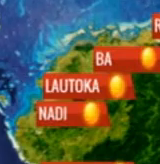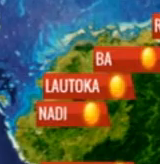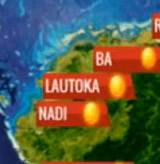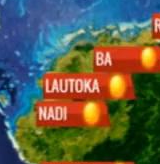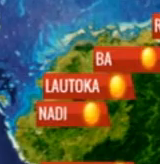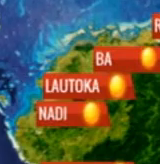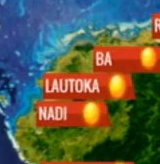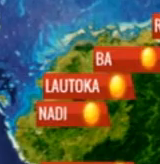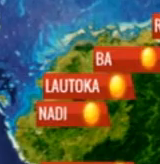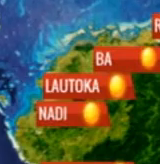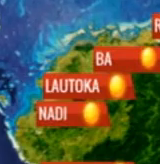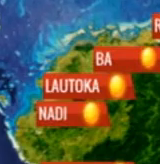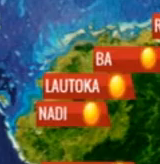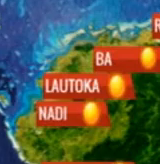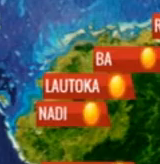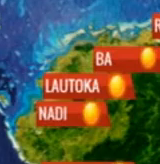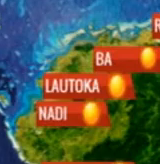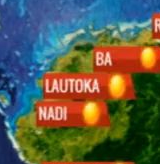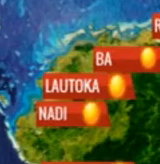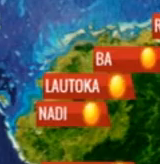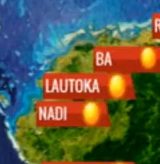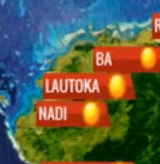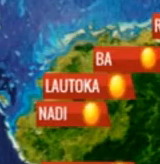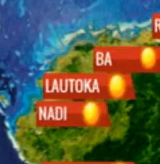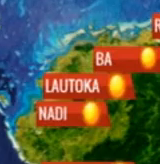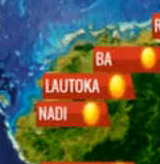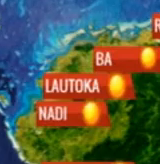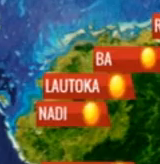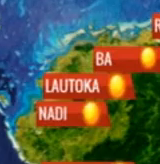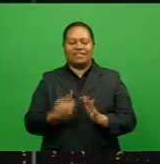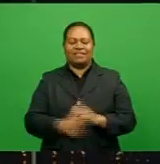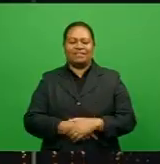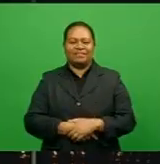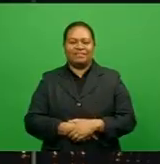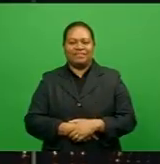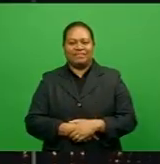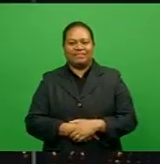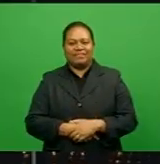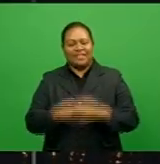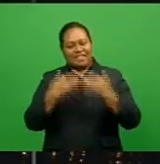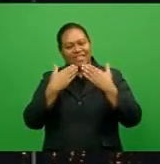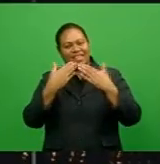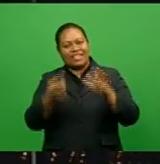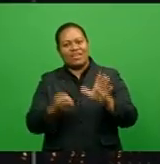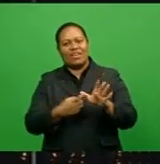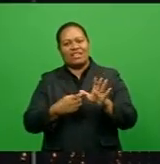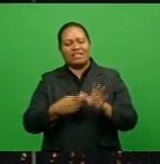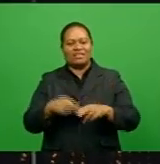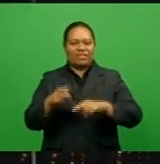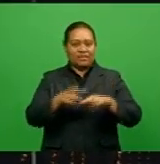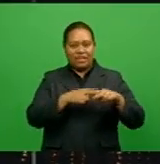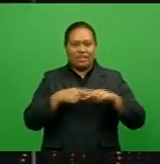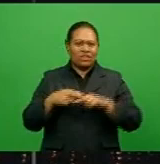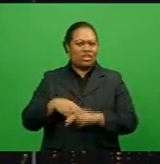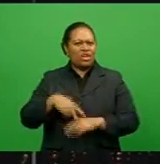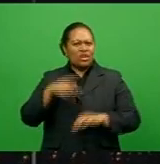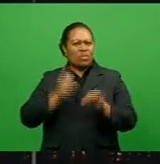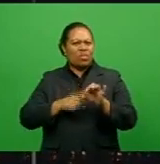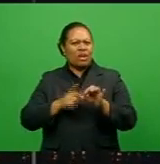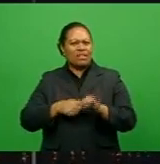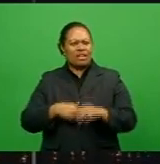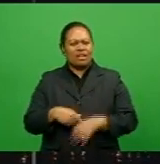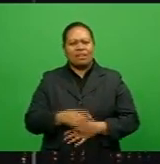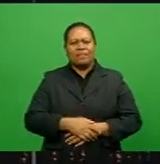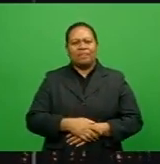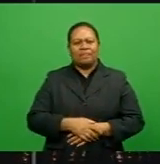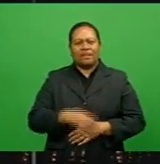weather from my side. Jackie has more latest updates next. Thanks so much for that, Angie. In Fiji Impulse, we asked, what do you think about